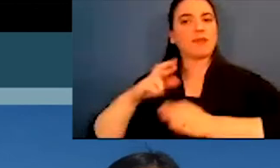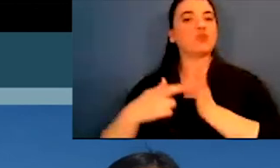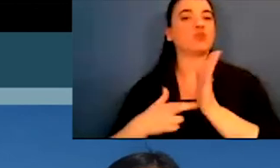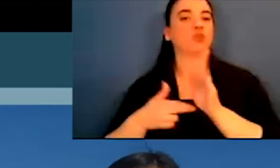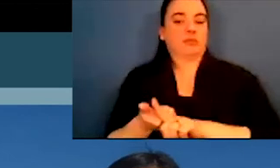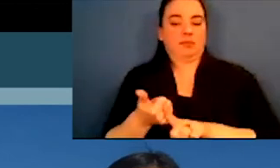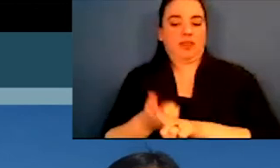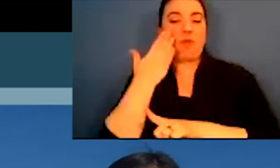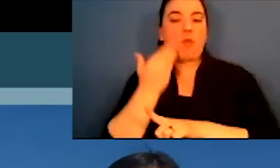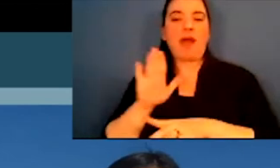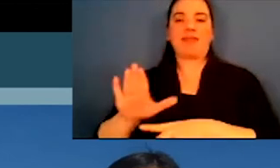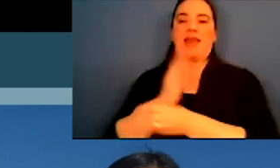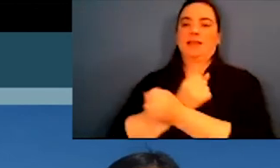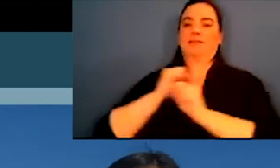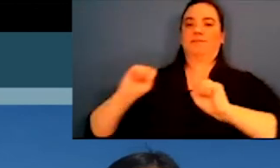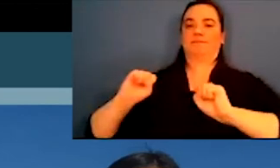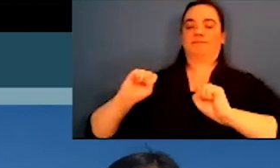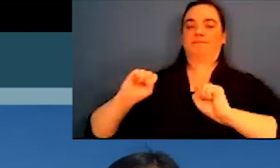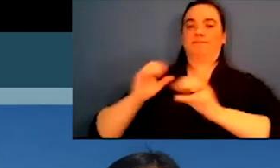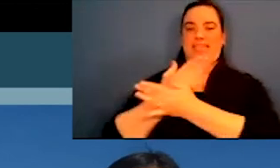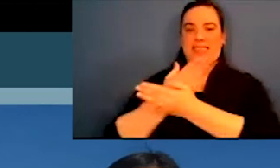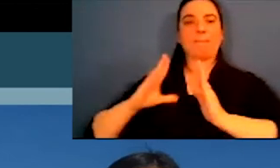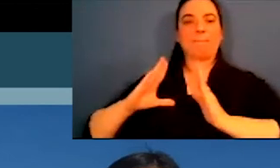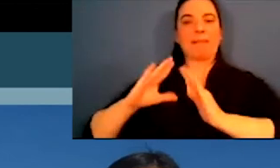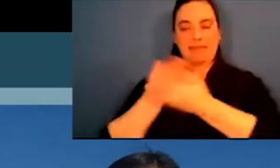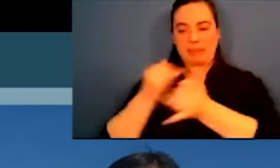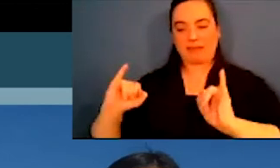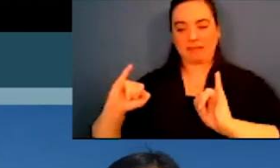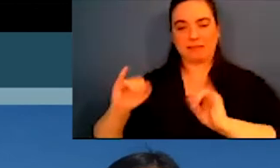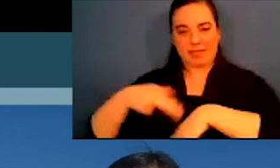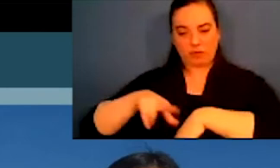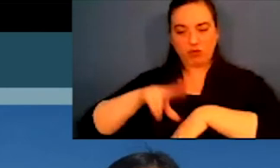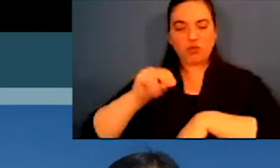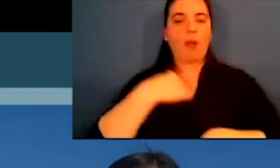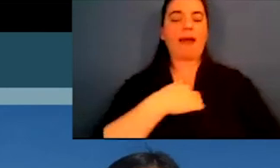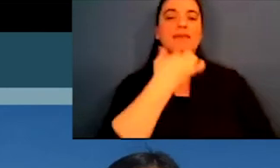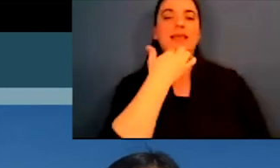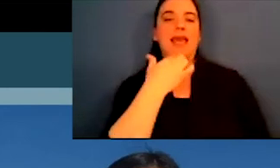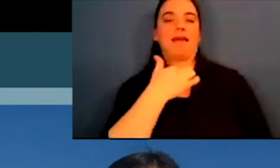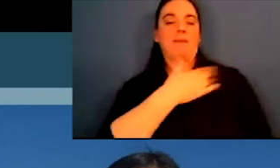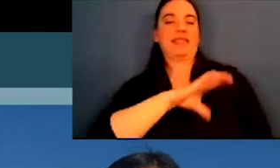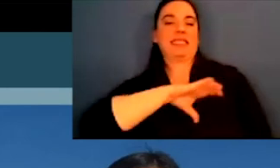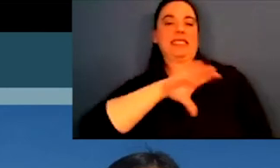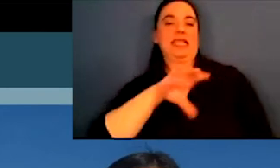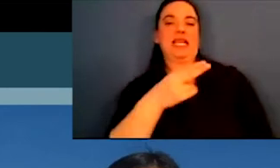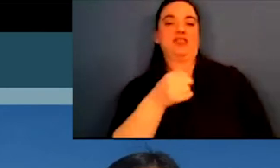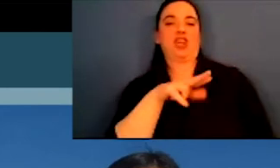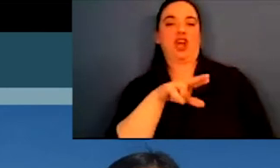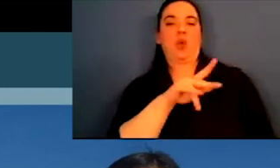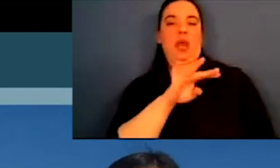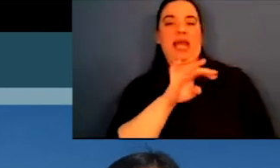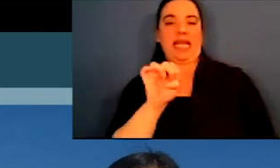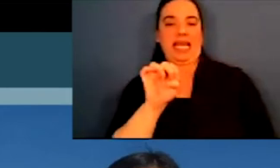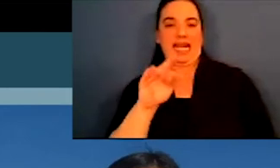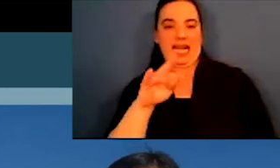and tribes set their own rules regarding tribal enrollment as they are sovereign nations. So for me,